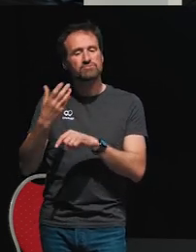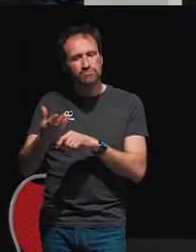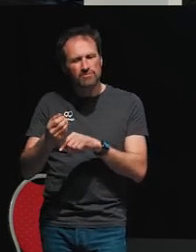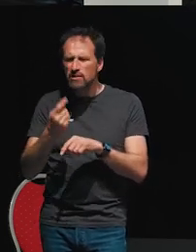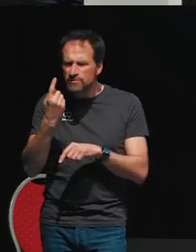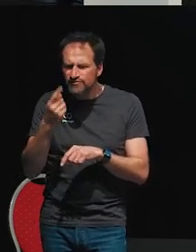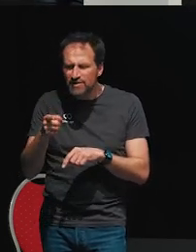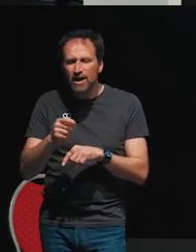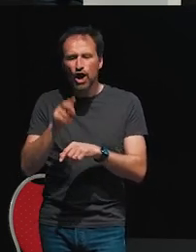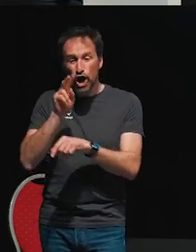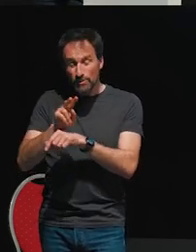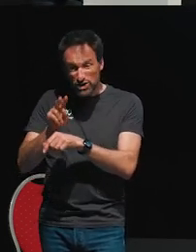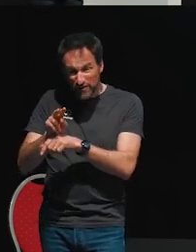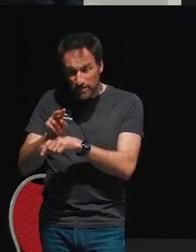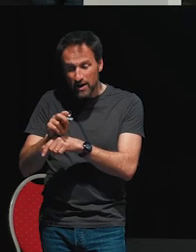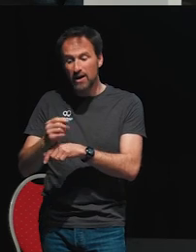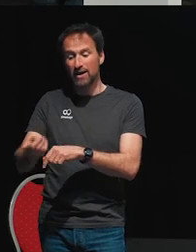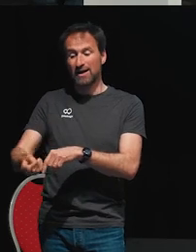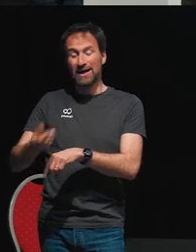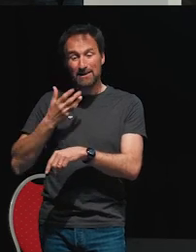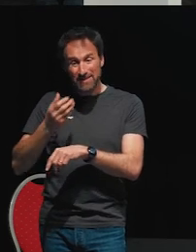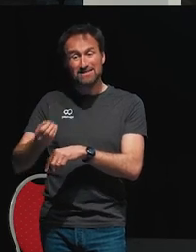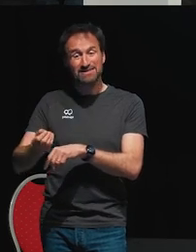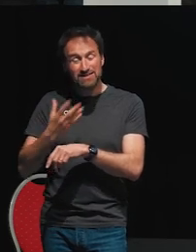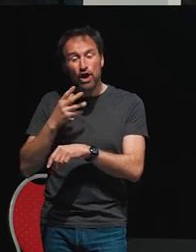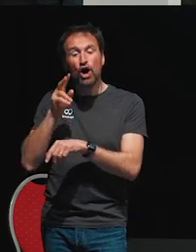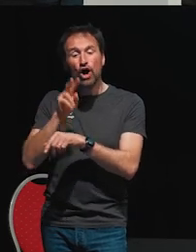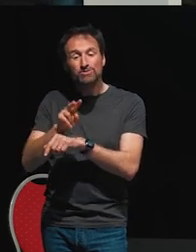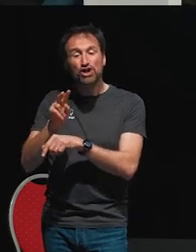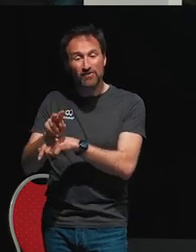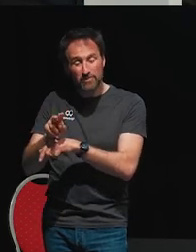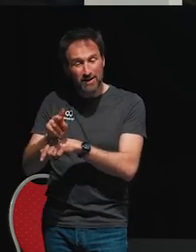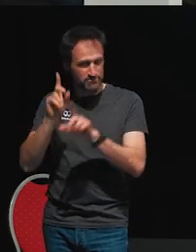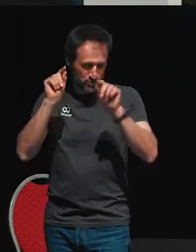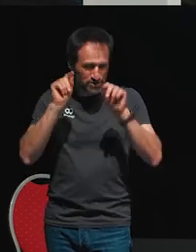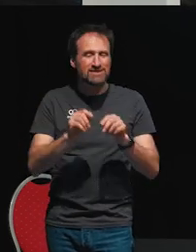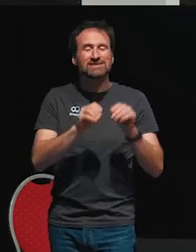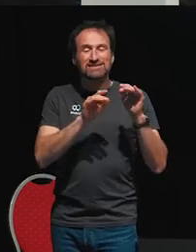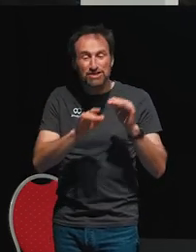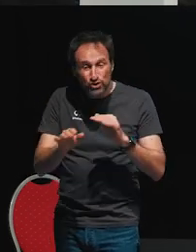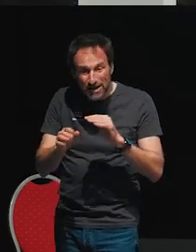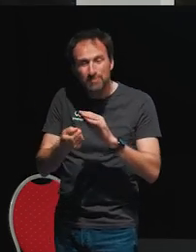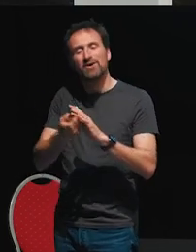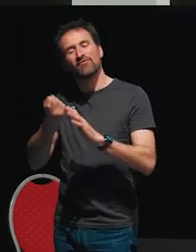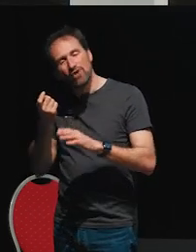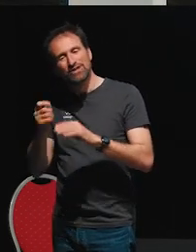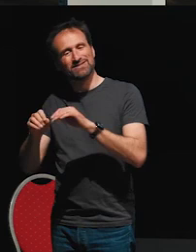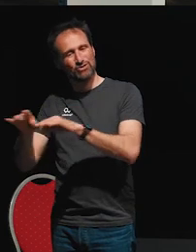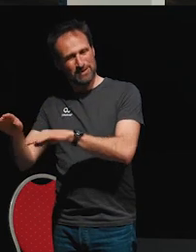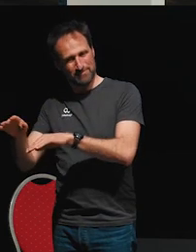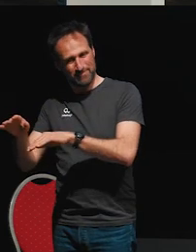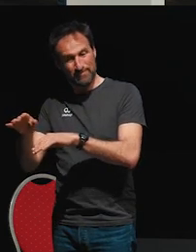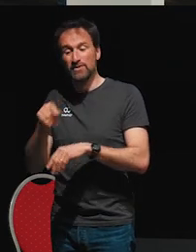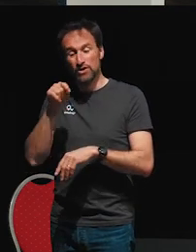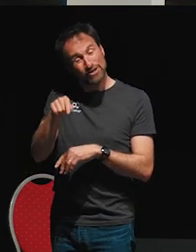is an observable that emits observables, so a stream of streams. Now this observable here is the observable